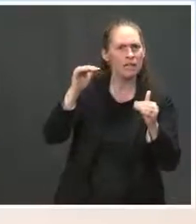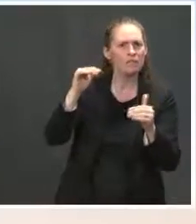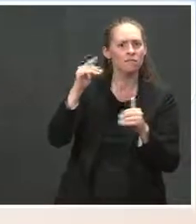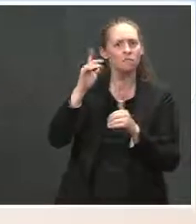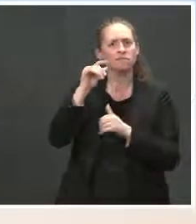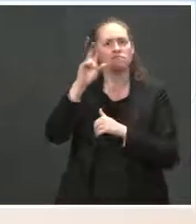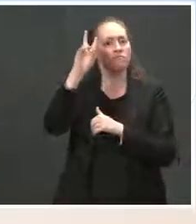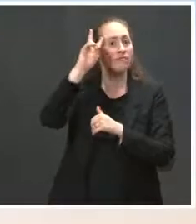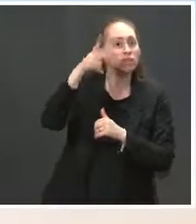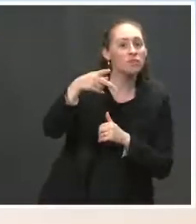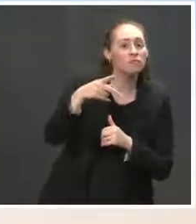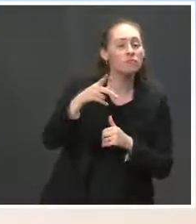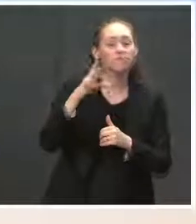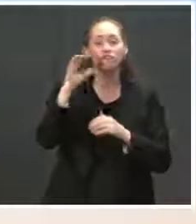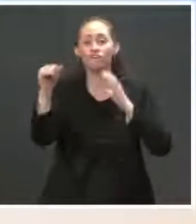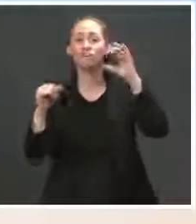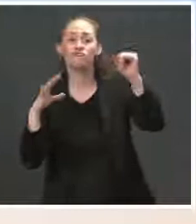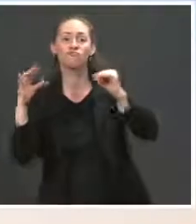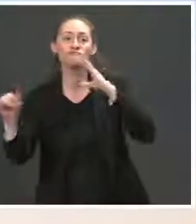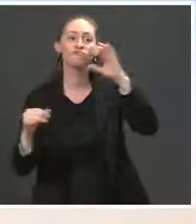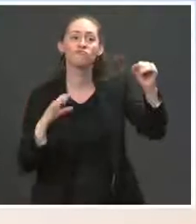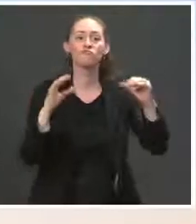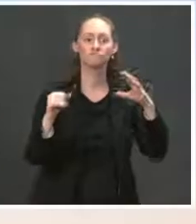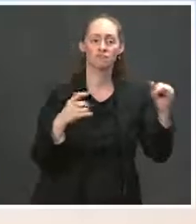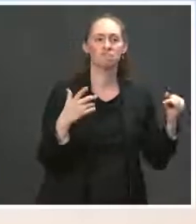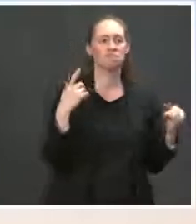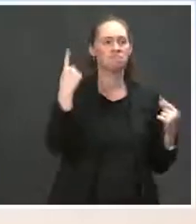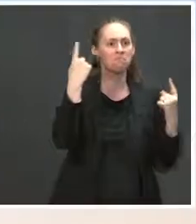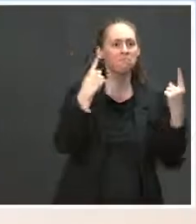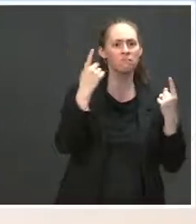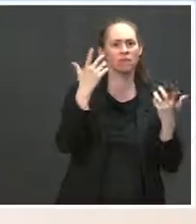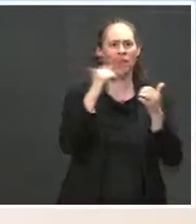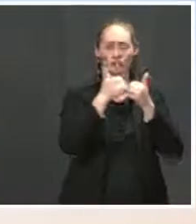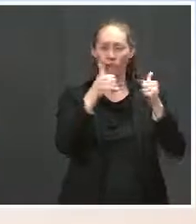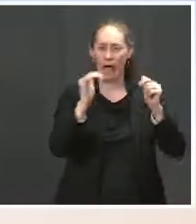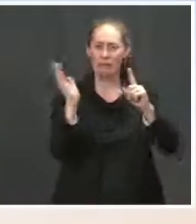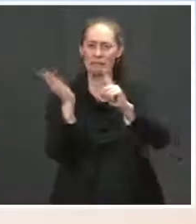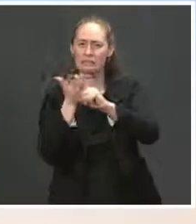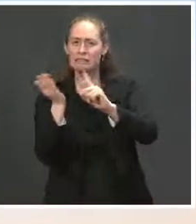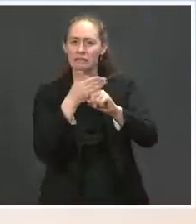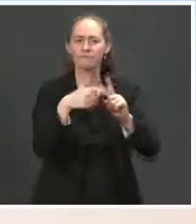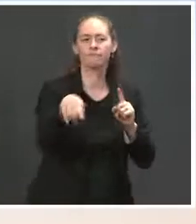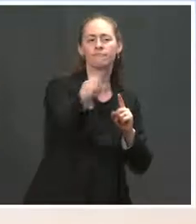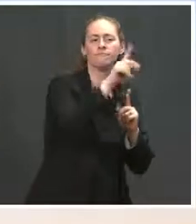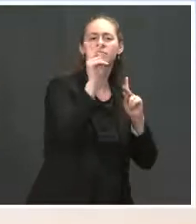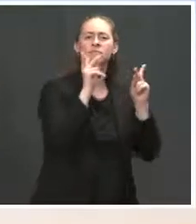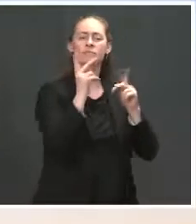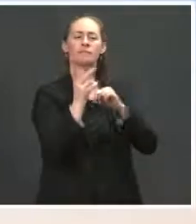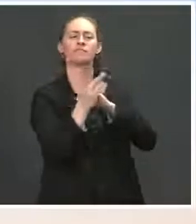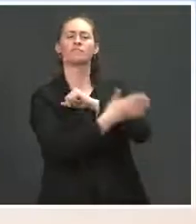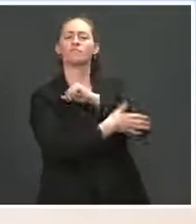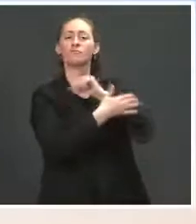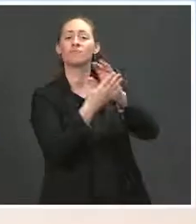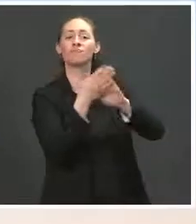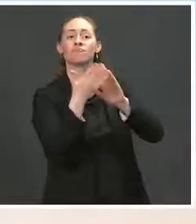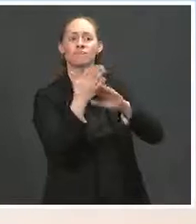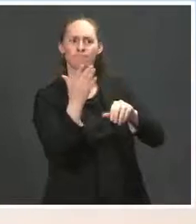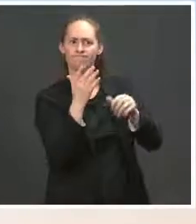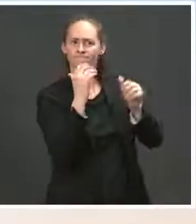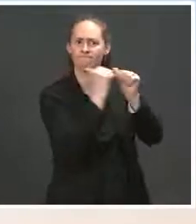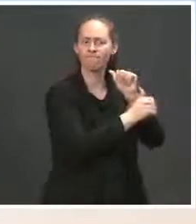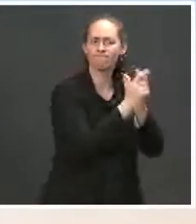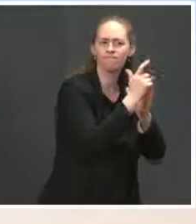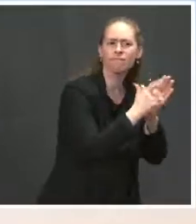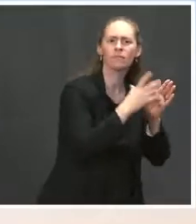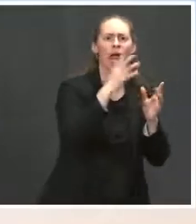sell this infrastructure package, especially now that all adult Americans are eligible for the vaccine? Ms. Well, again, the President will travel on Thursday